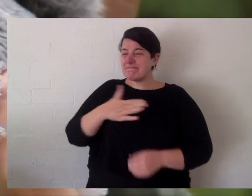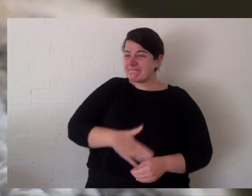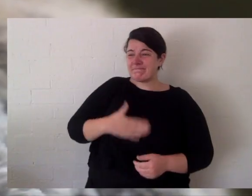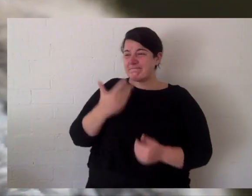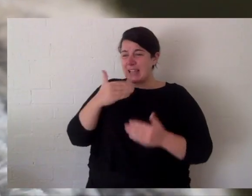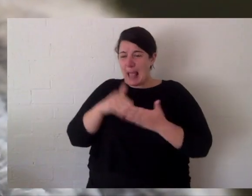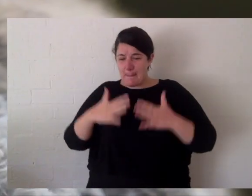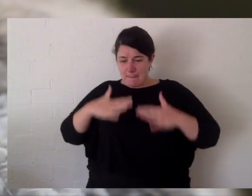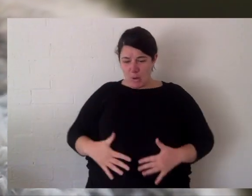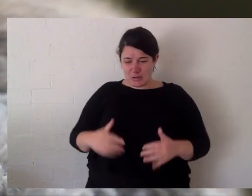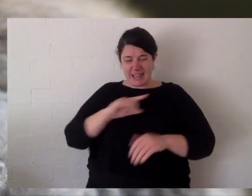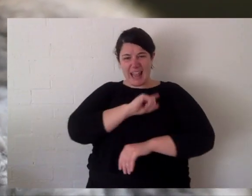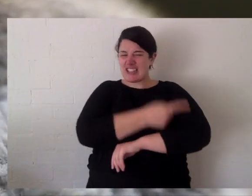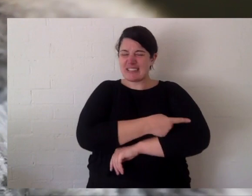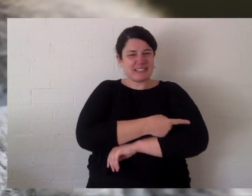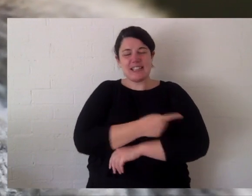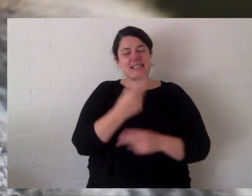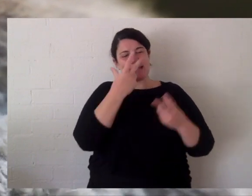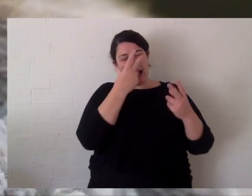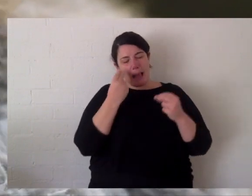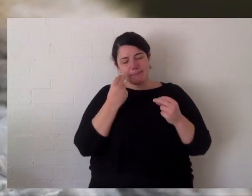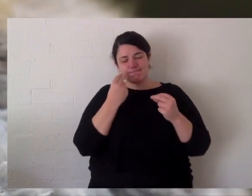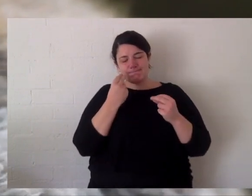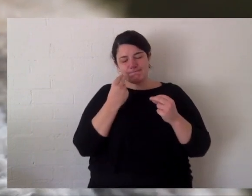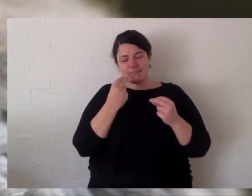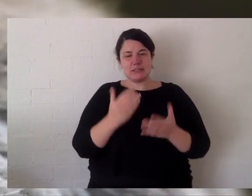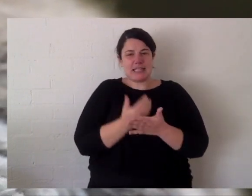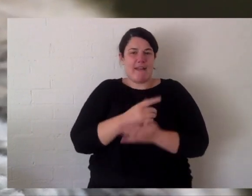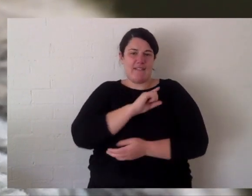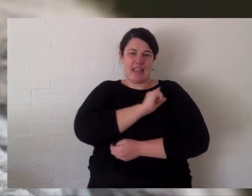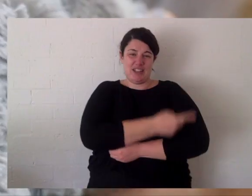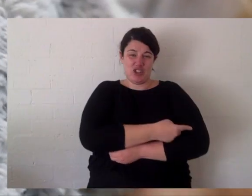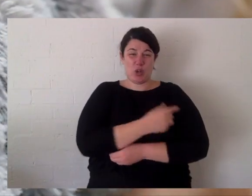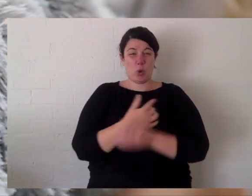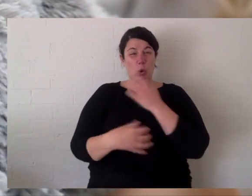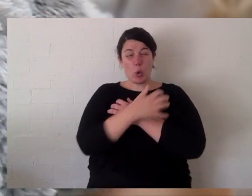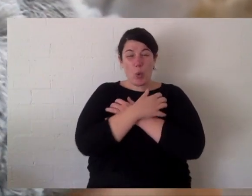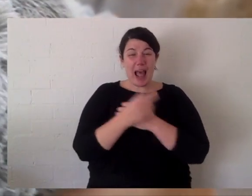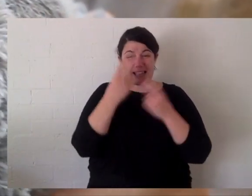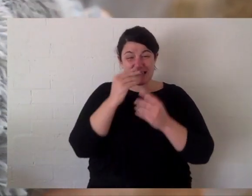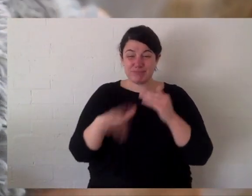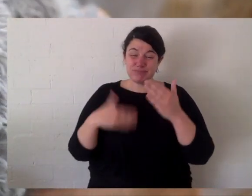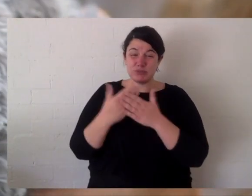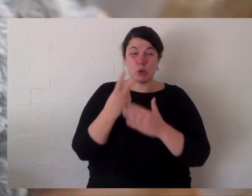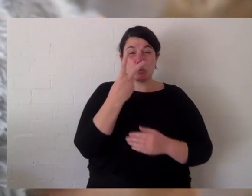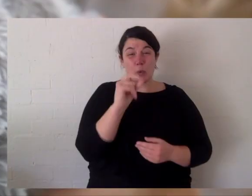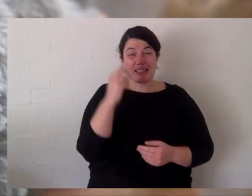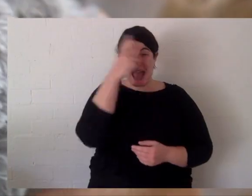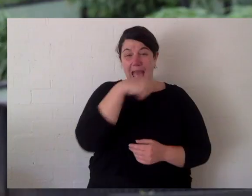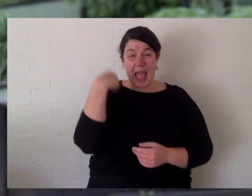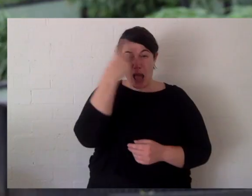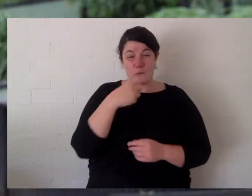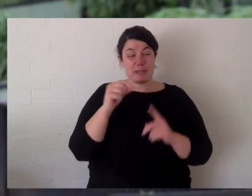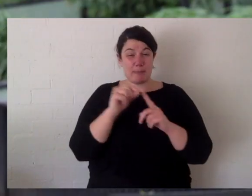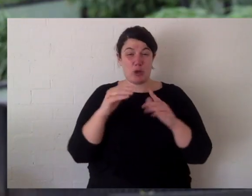food, you sleep to conserve that energy. They sleep for up to 20 hours a day. People also think that